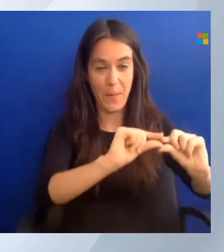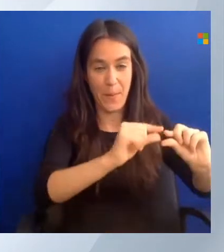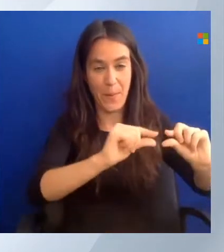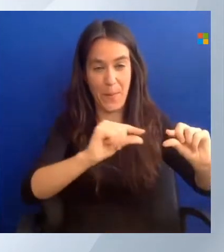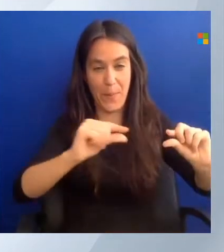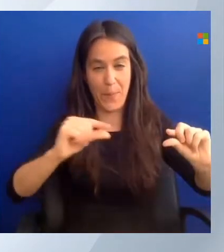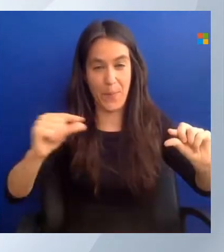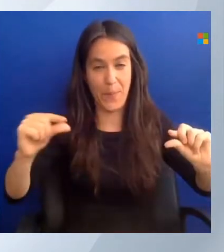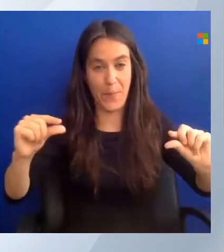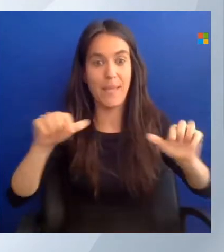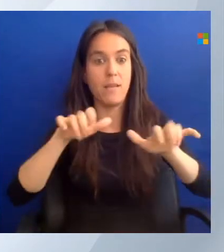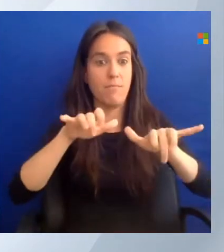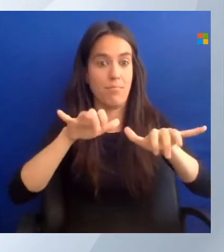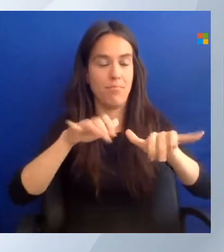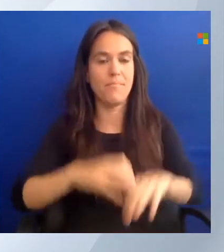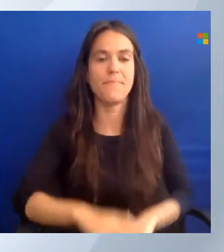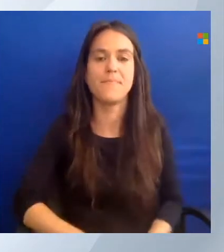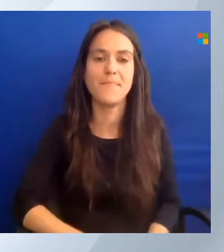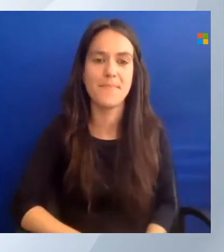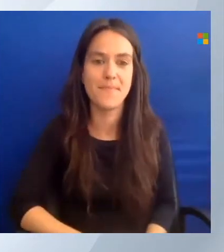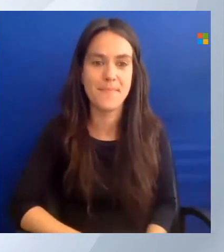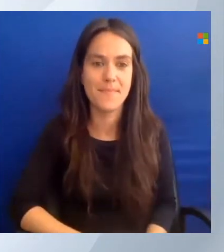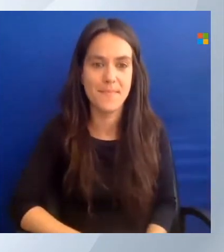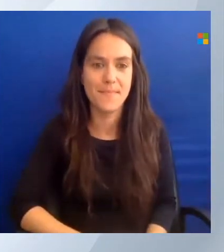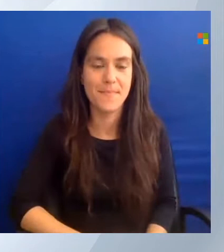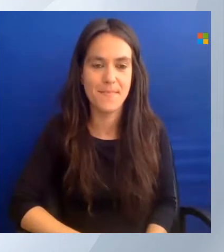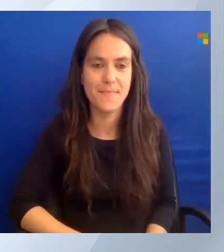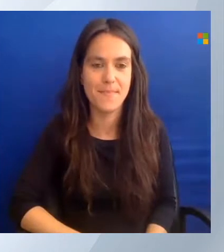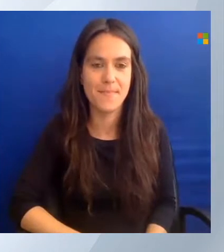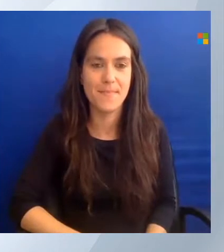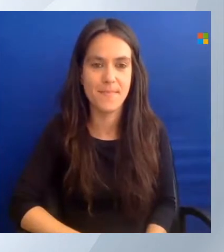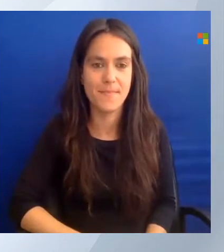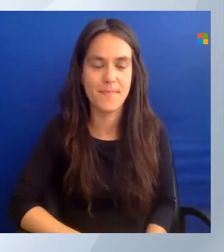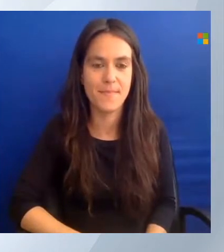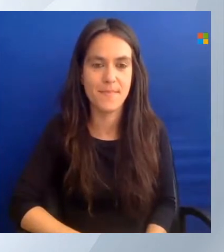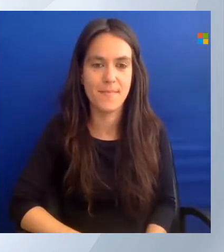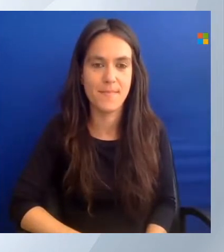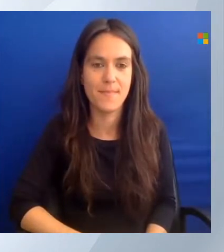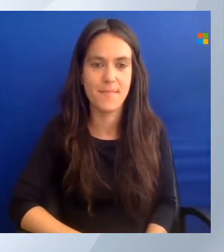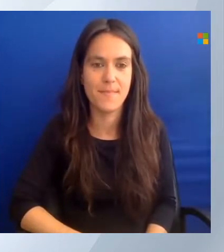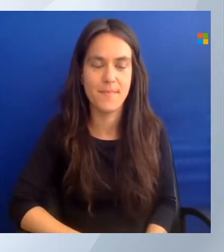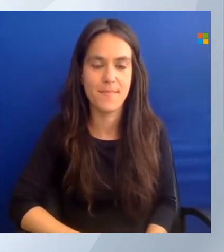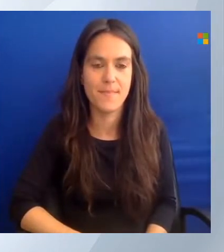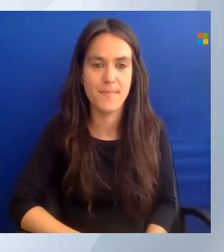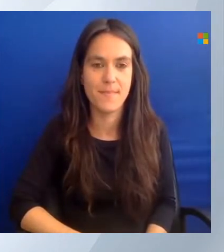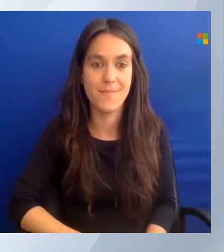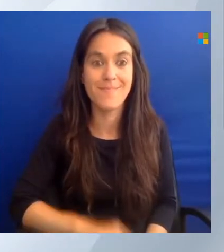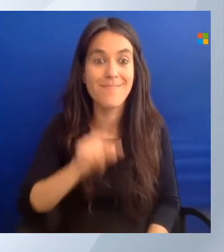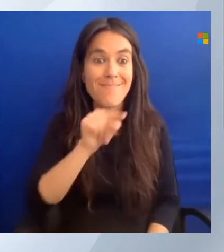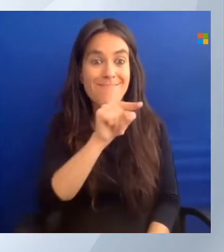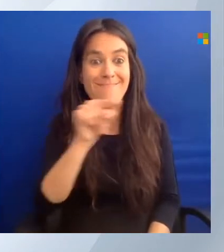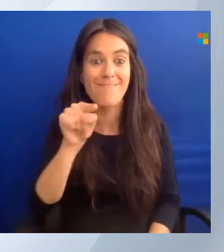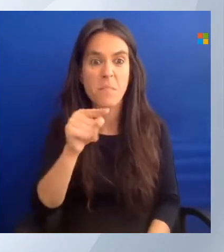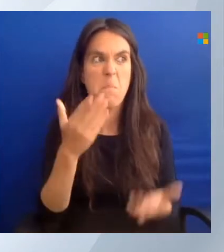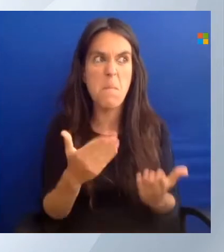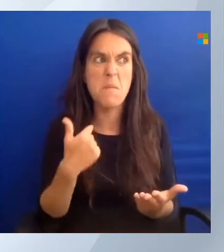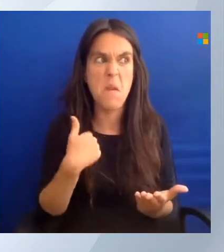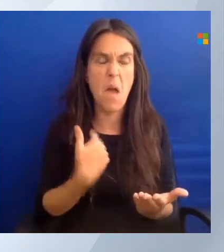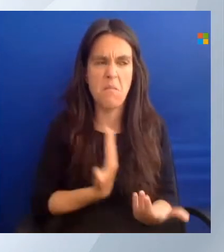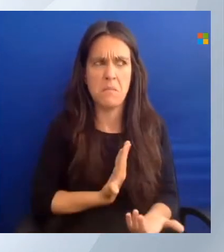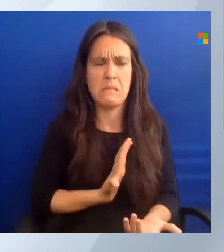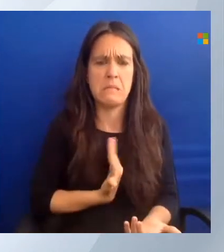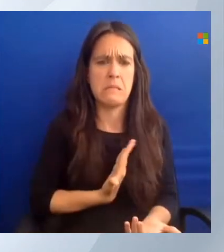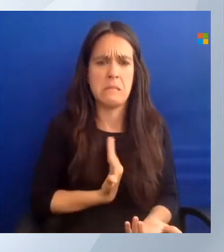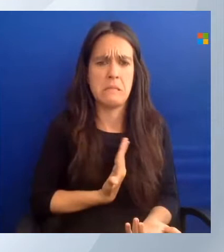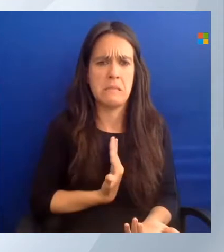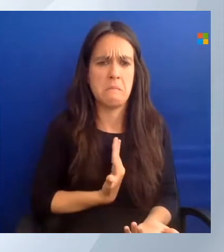So let's do a dash again. And if I'm not sure about the parameters. I can just put a dash in there and press tab. And it